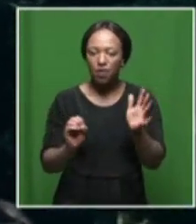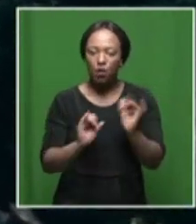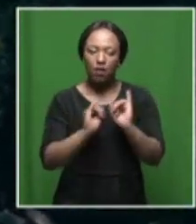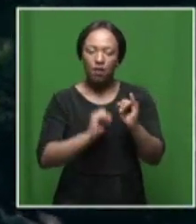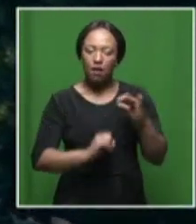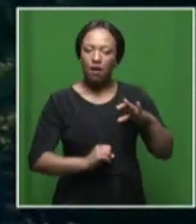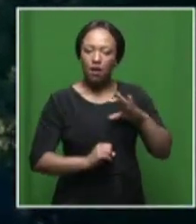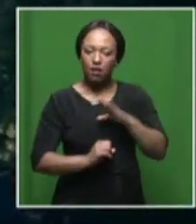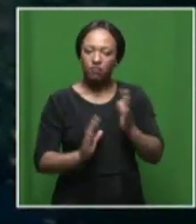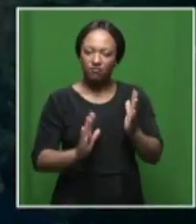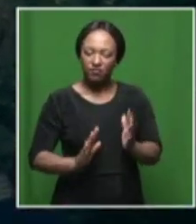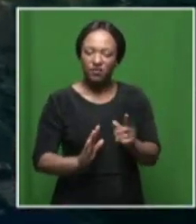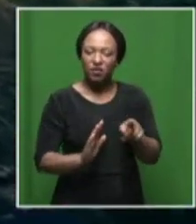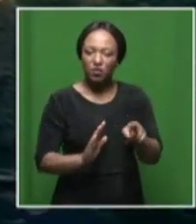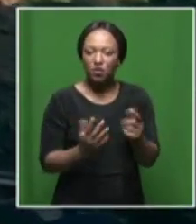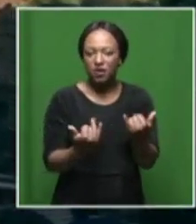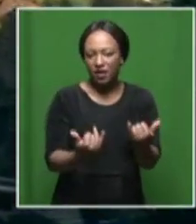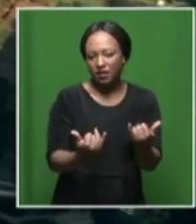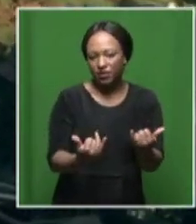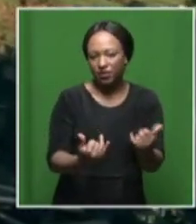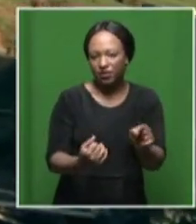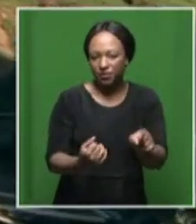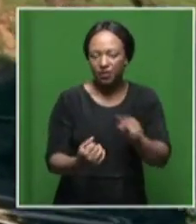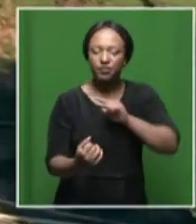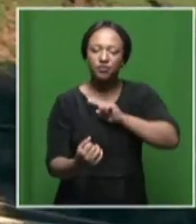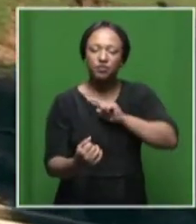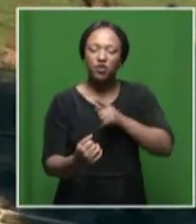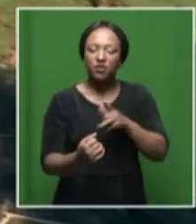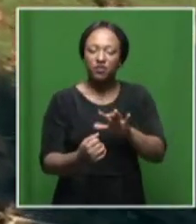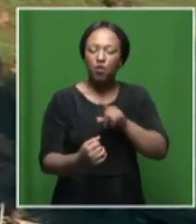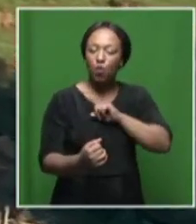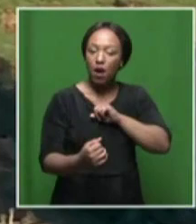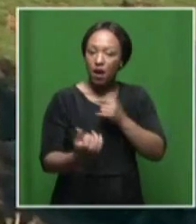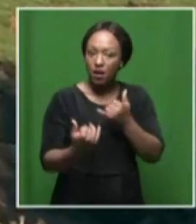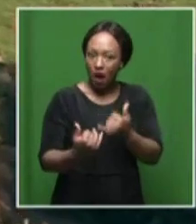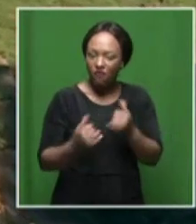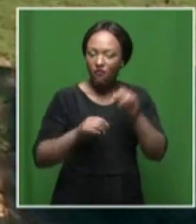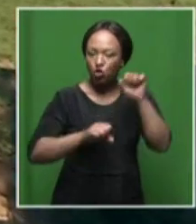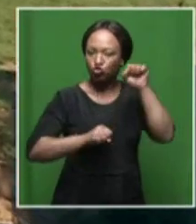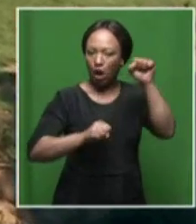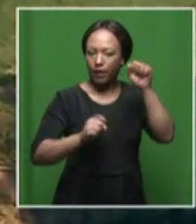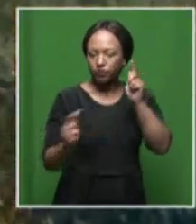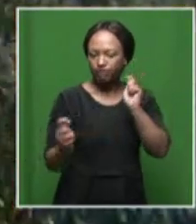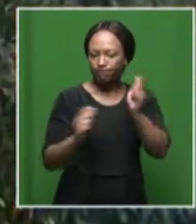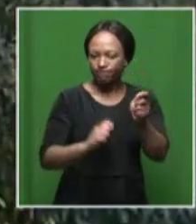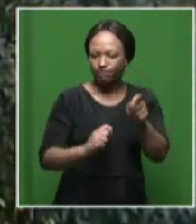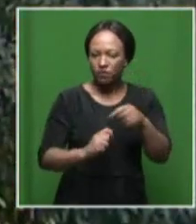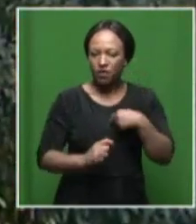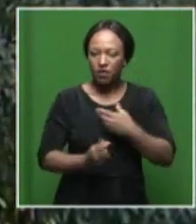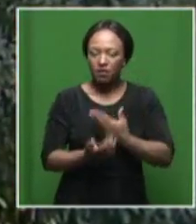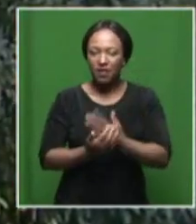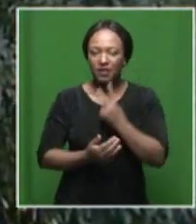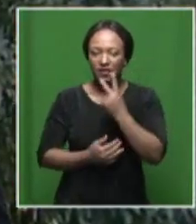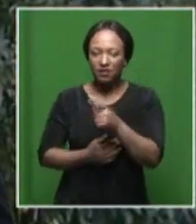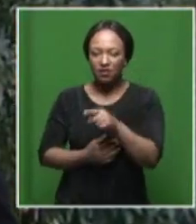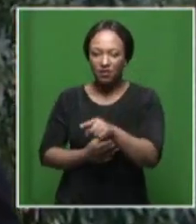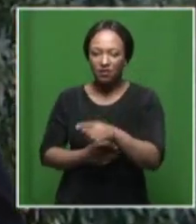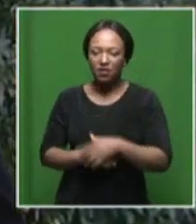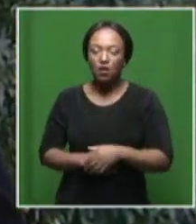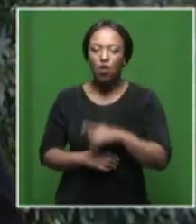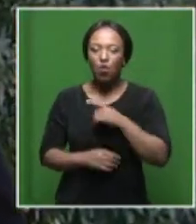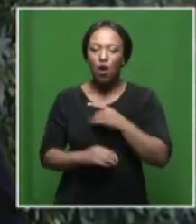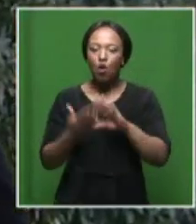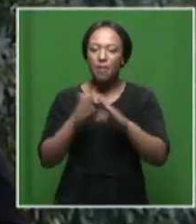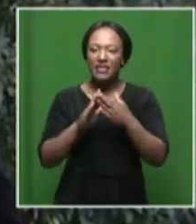the councillor to to see what measures they've taken to avert the strike but before we do that i can see uh throngs of